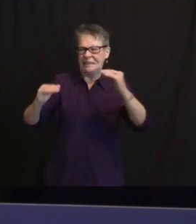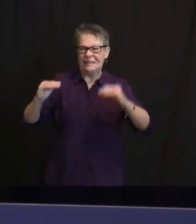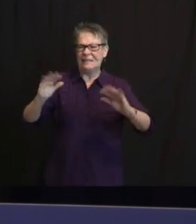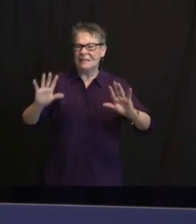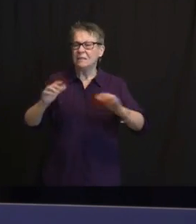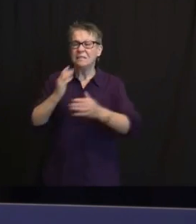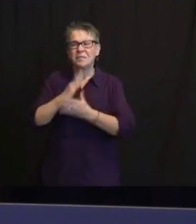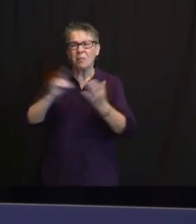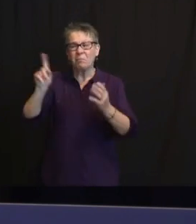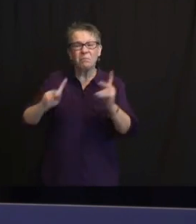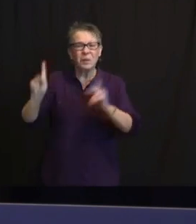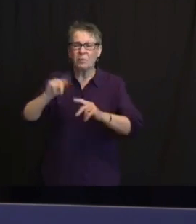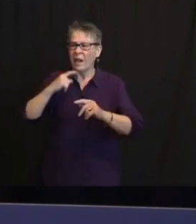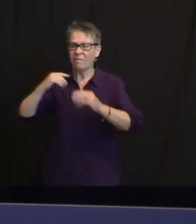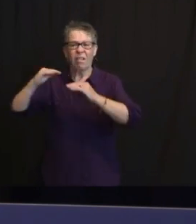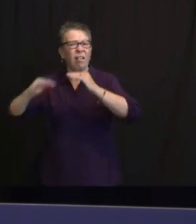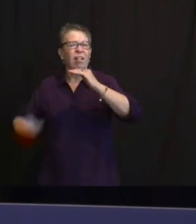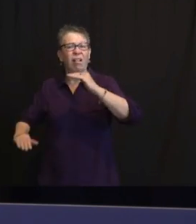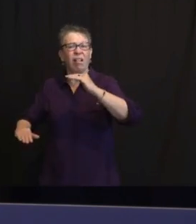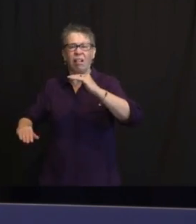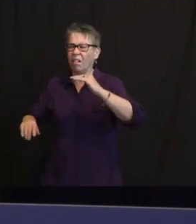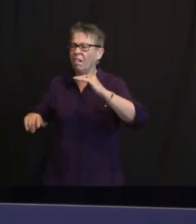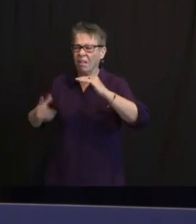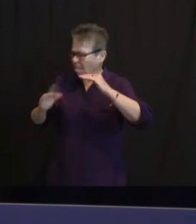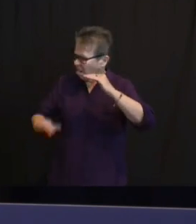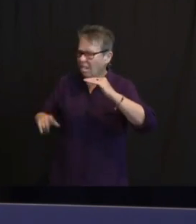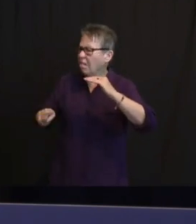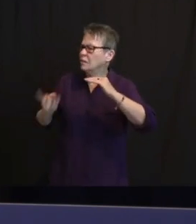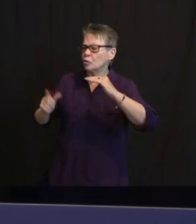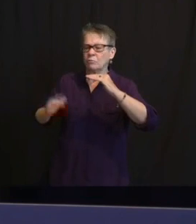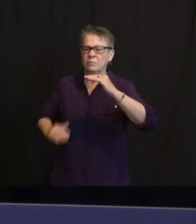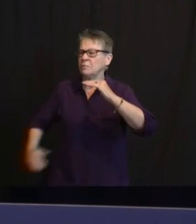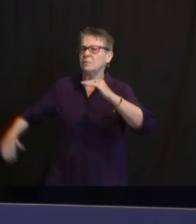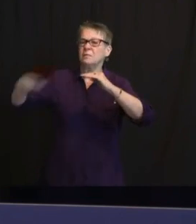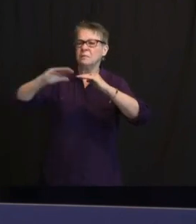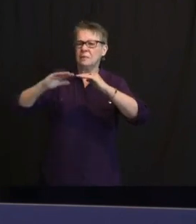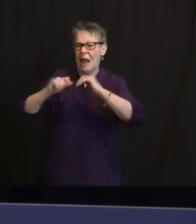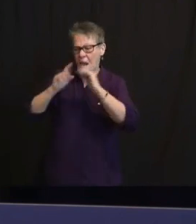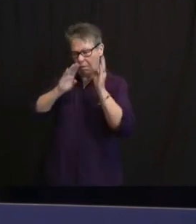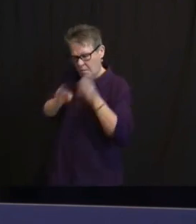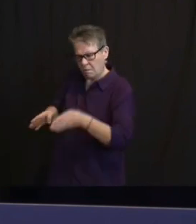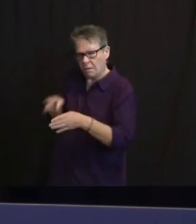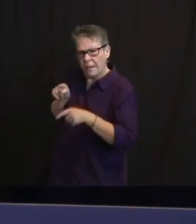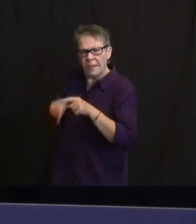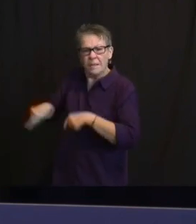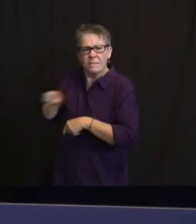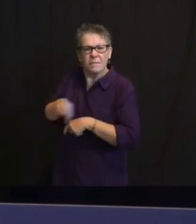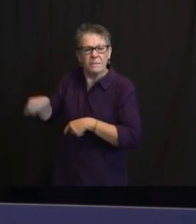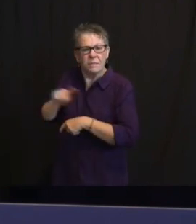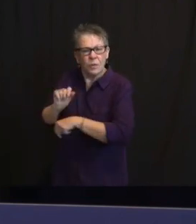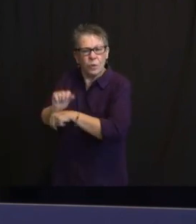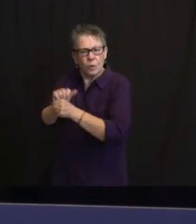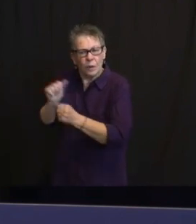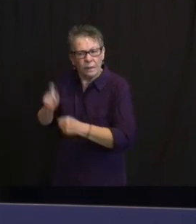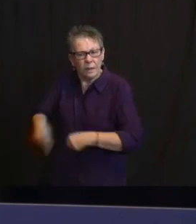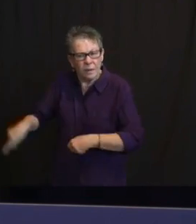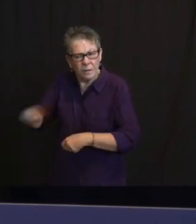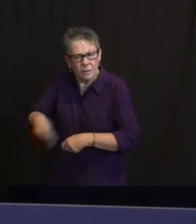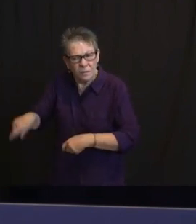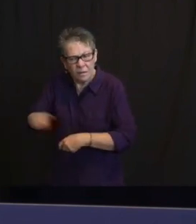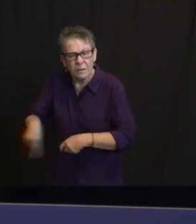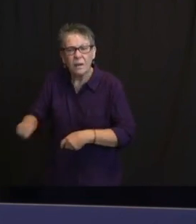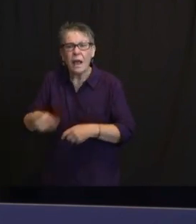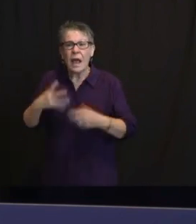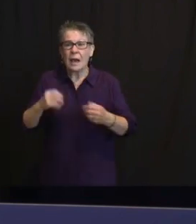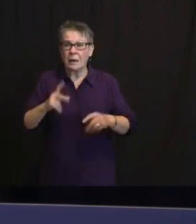VACCINE, PRIMARILY OUR COMMUNITIES OF COLOR AND RESIDENTS OVER THE AGE OF 75. FOR THOSE